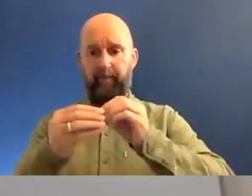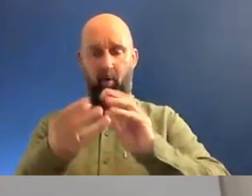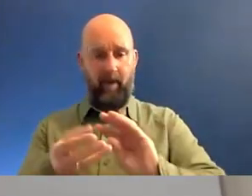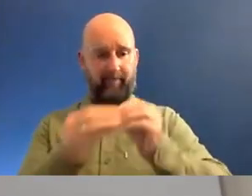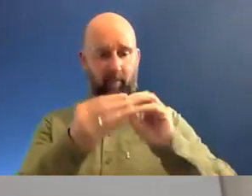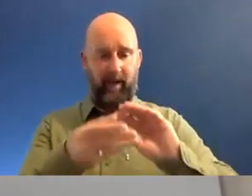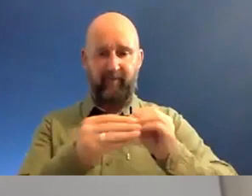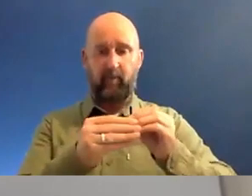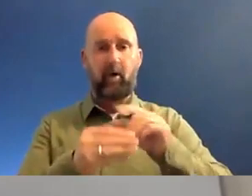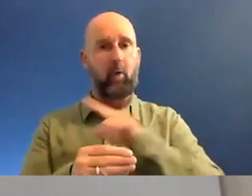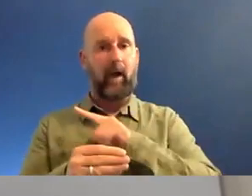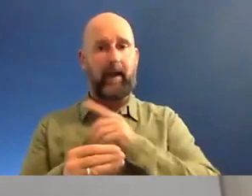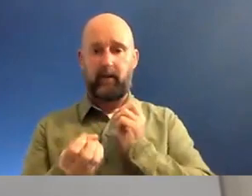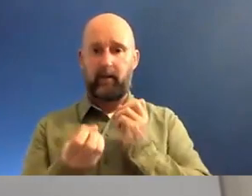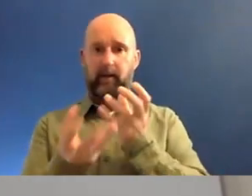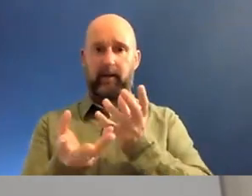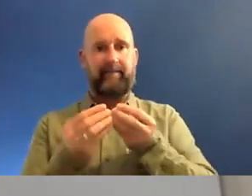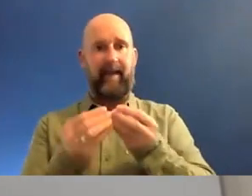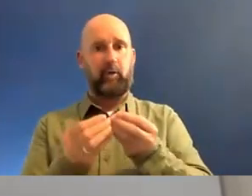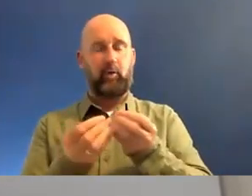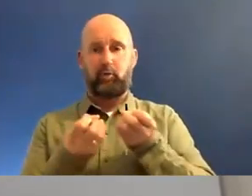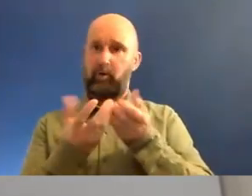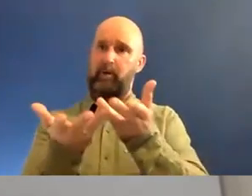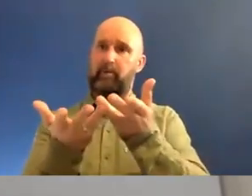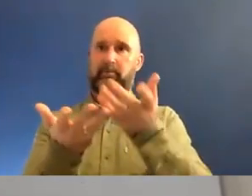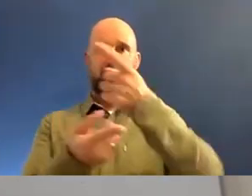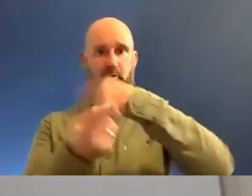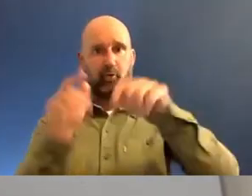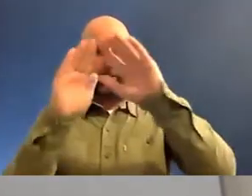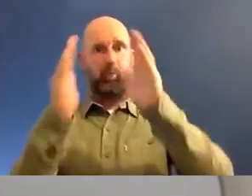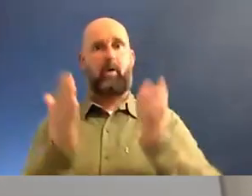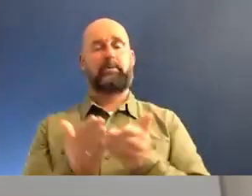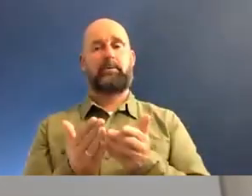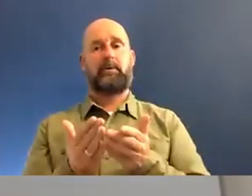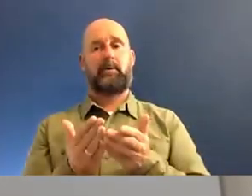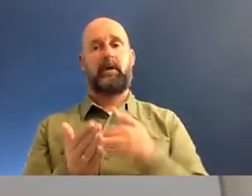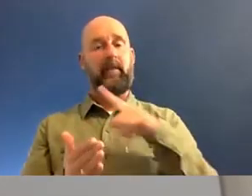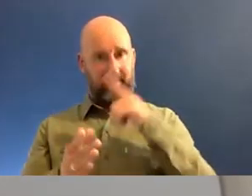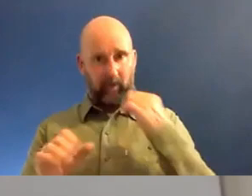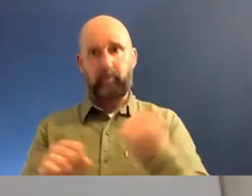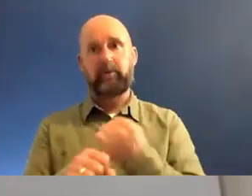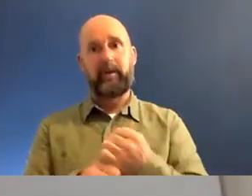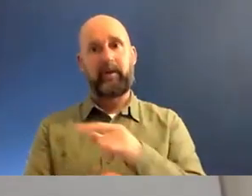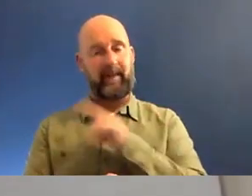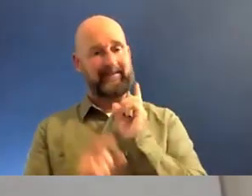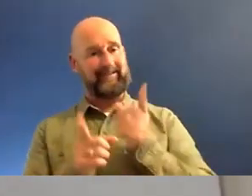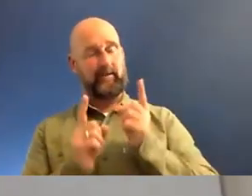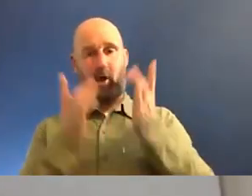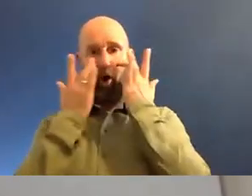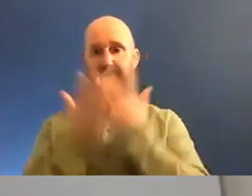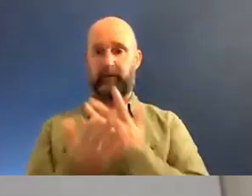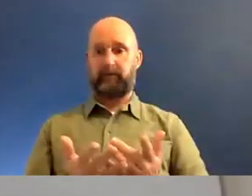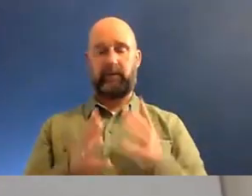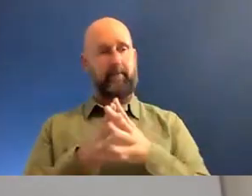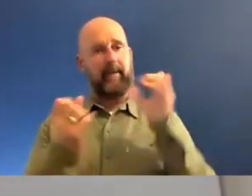have something of value to contribute to the wider conversation. We wouldn't be doing this if we didn't. That's obviously a big